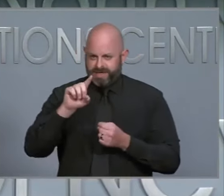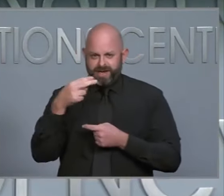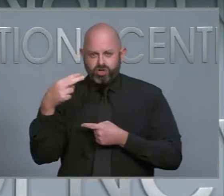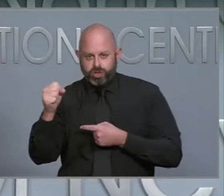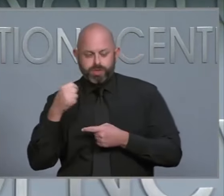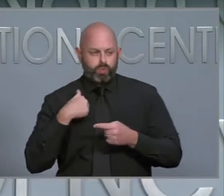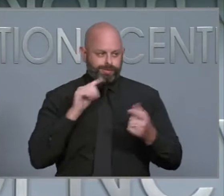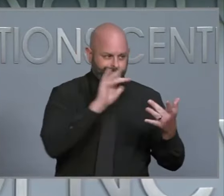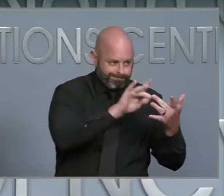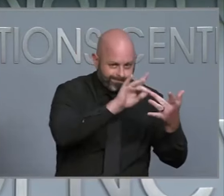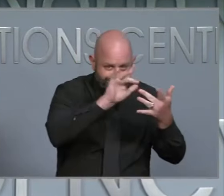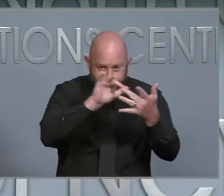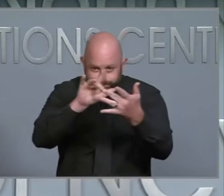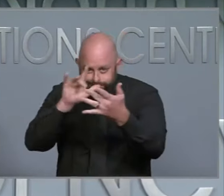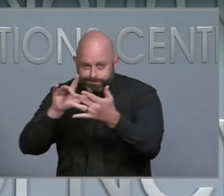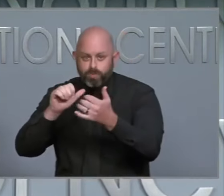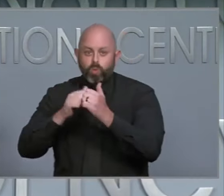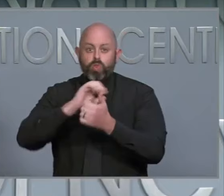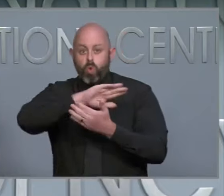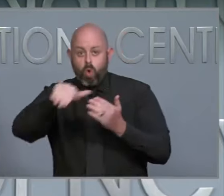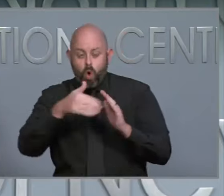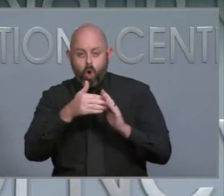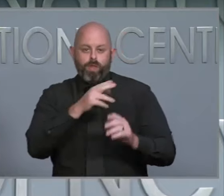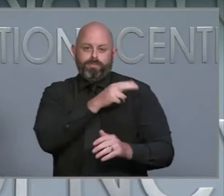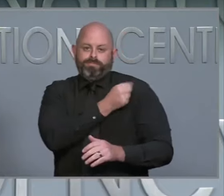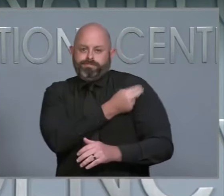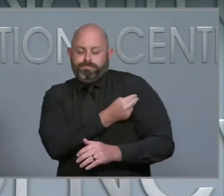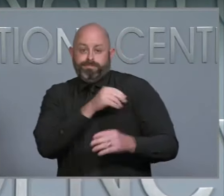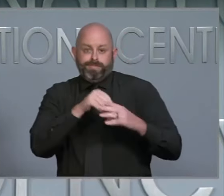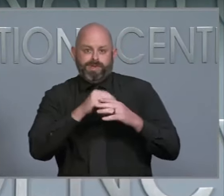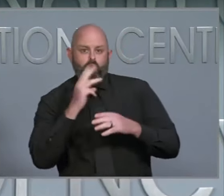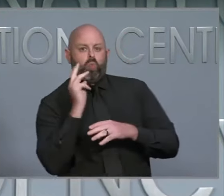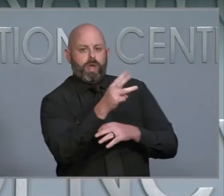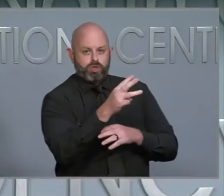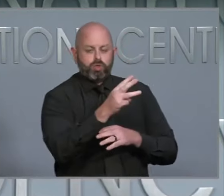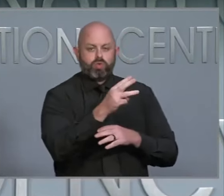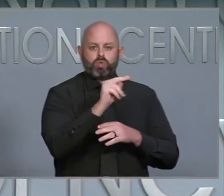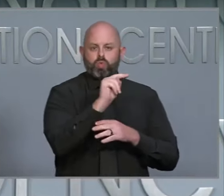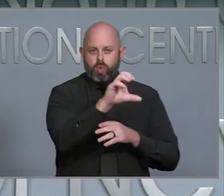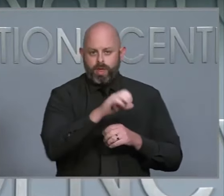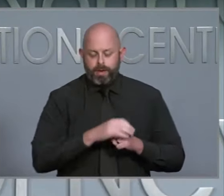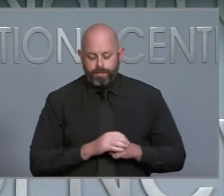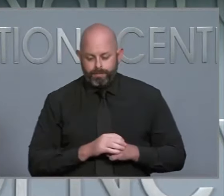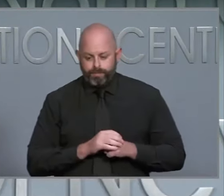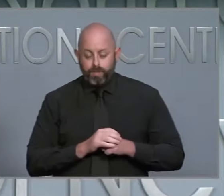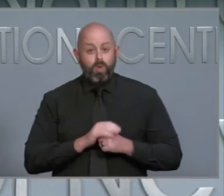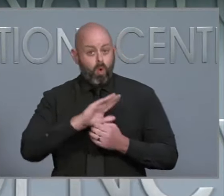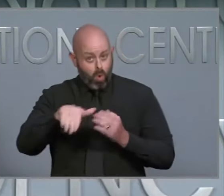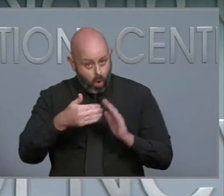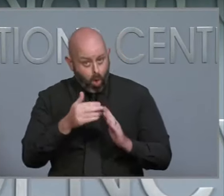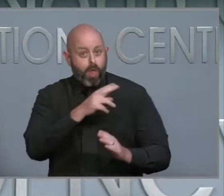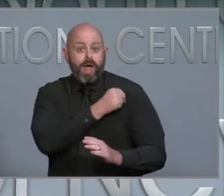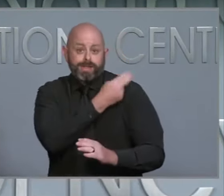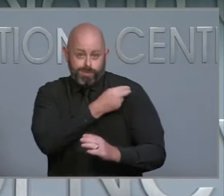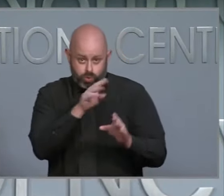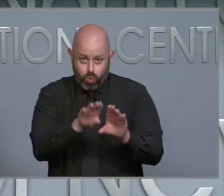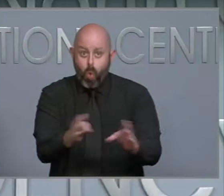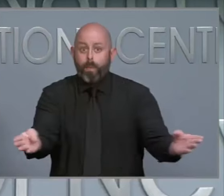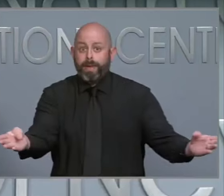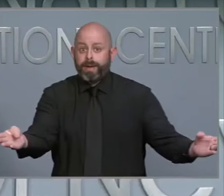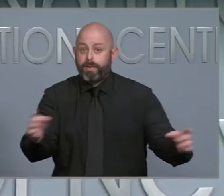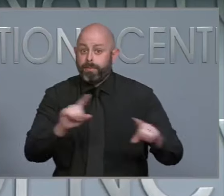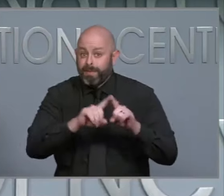in western North Carolina. And as of right now, all of our hospitals remain operating, albeit many of them, on backup generator